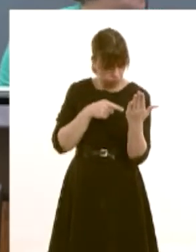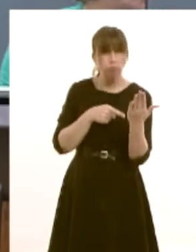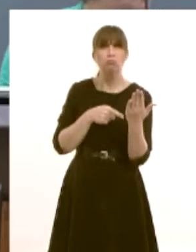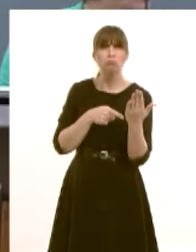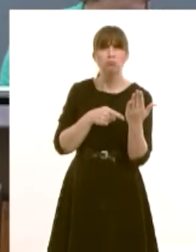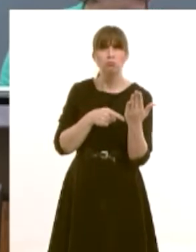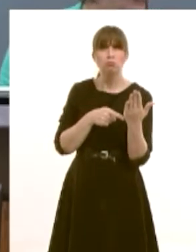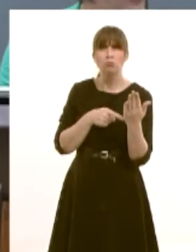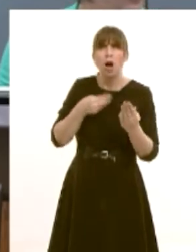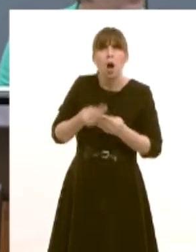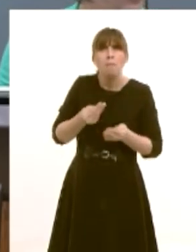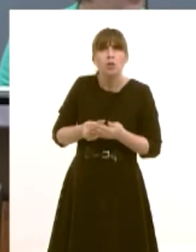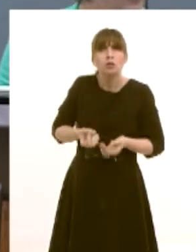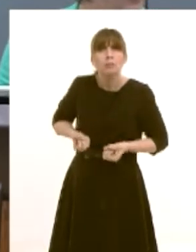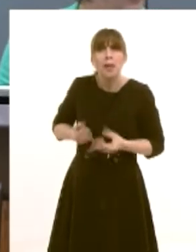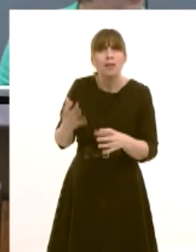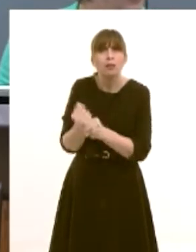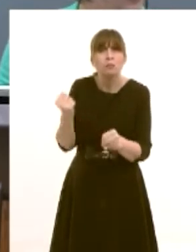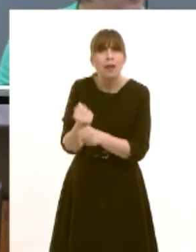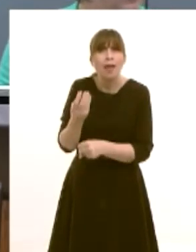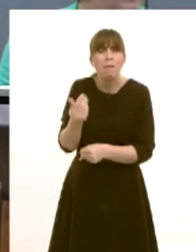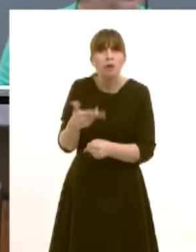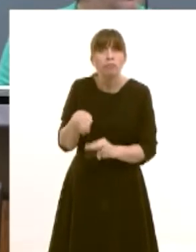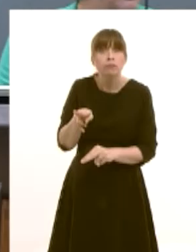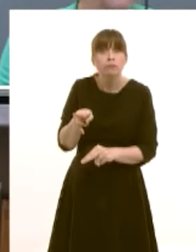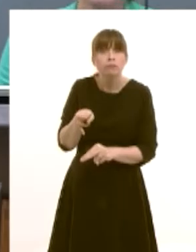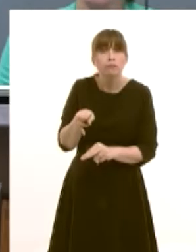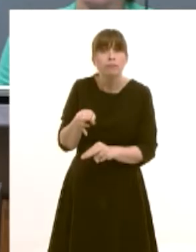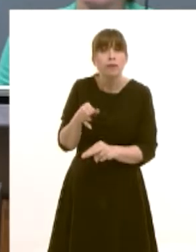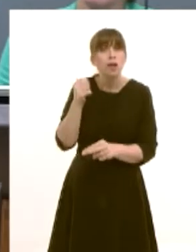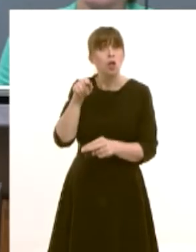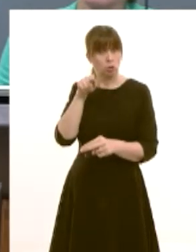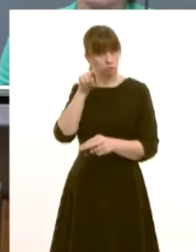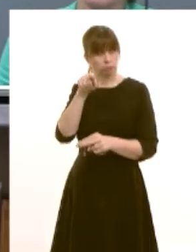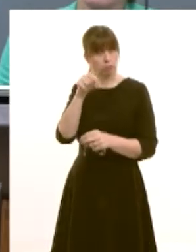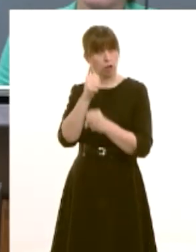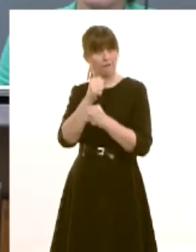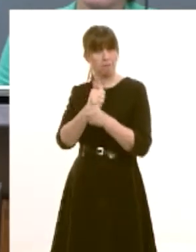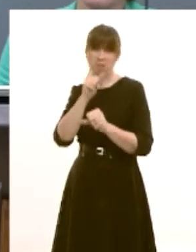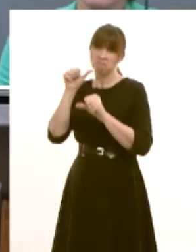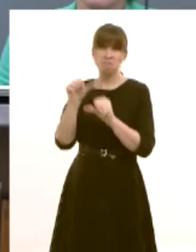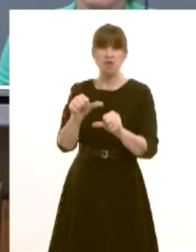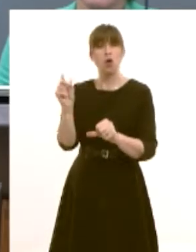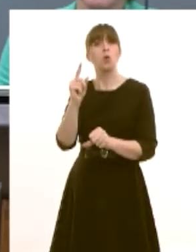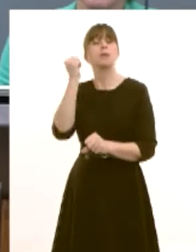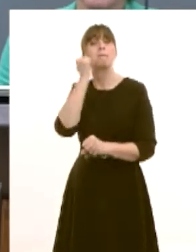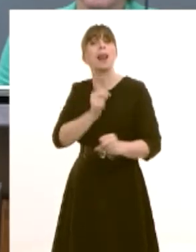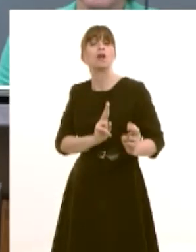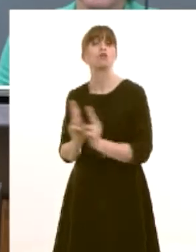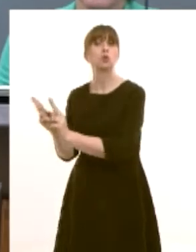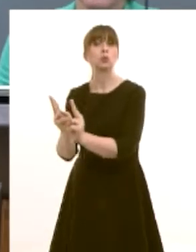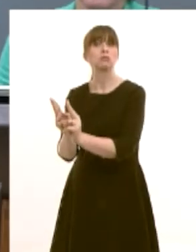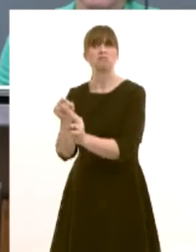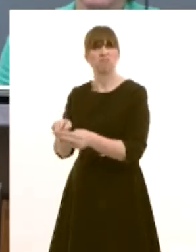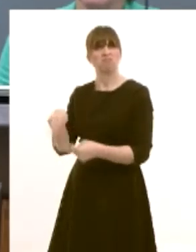considerable uplift in the cost of building such a road especially the black route which was identified as this government's preferred option can you